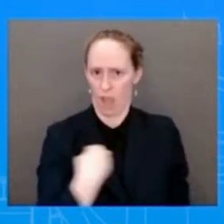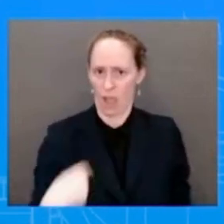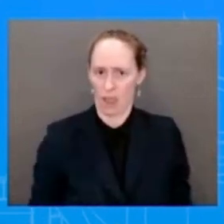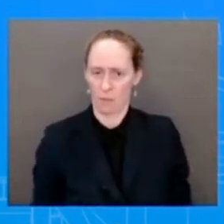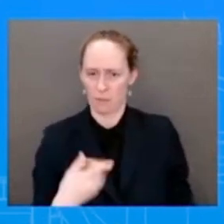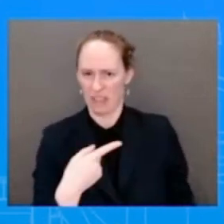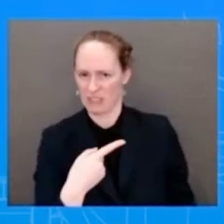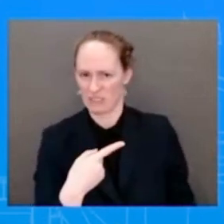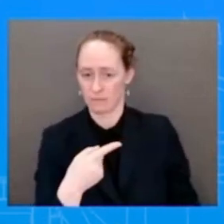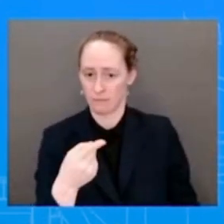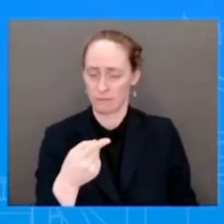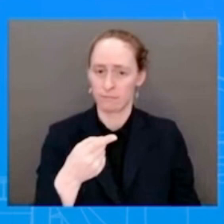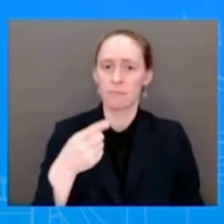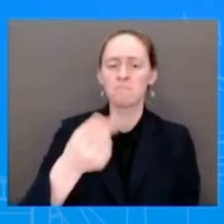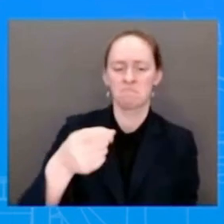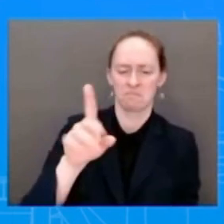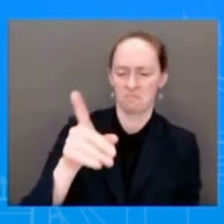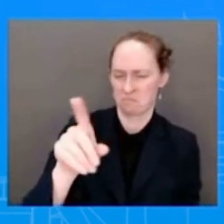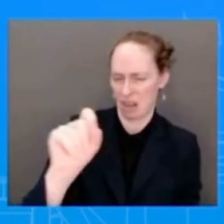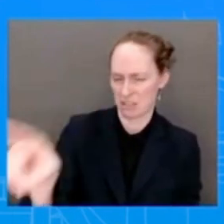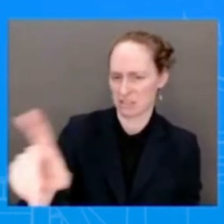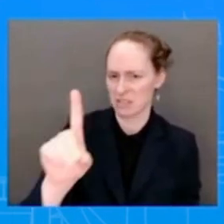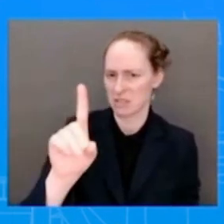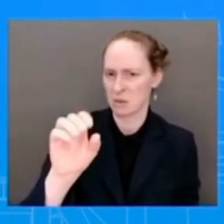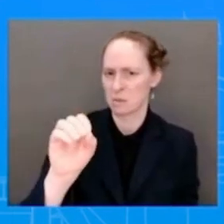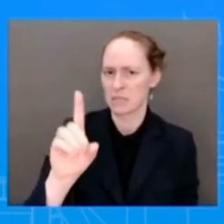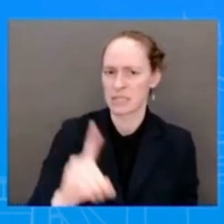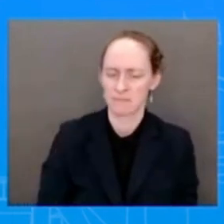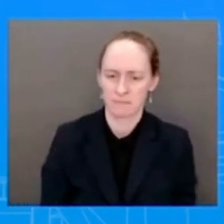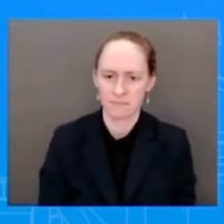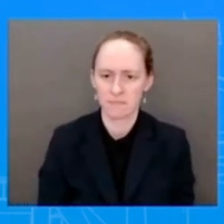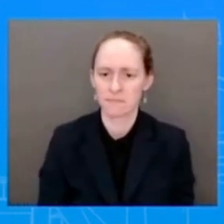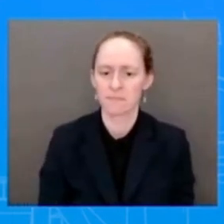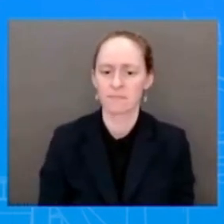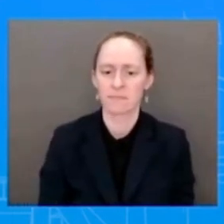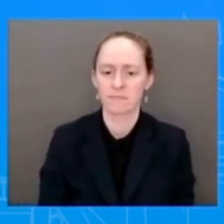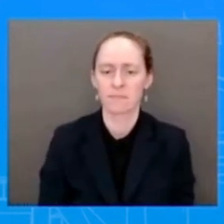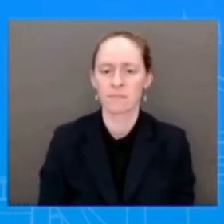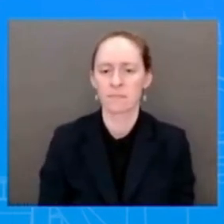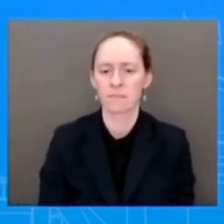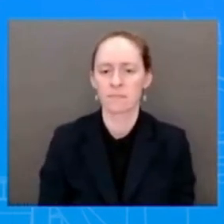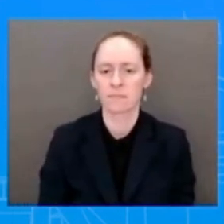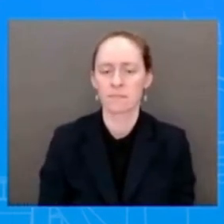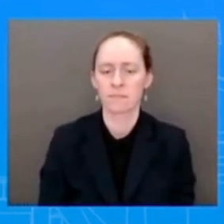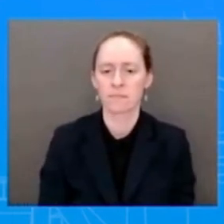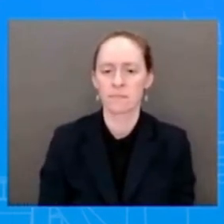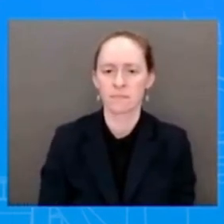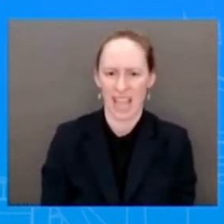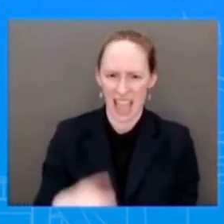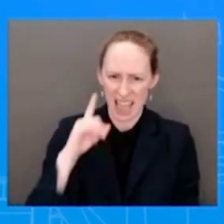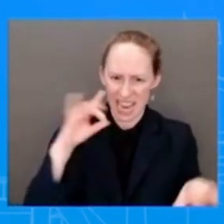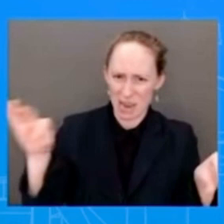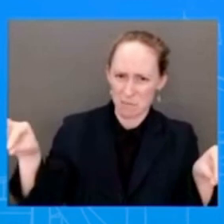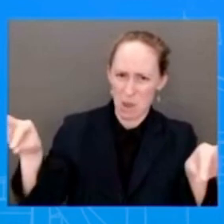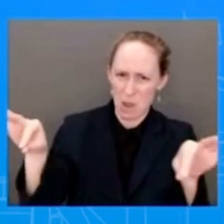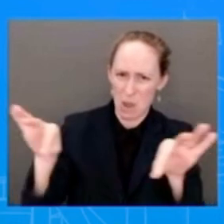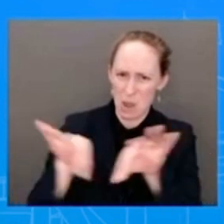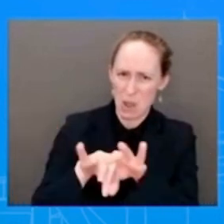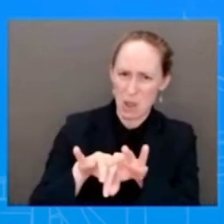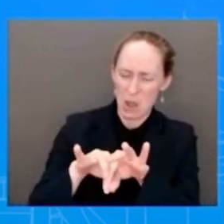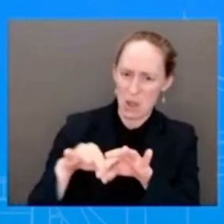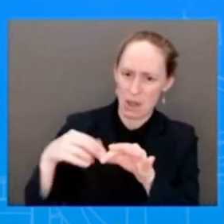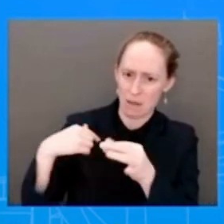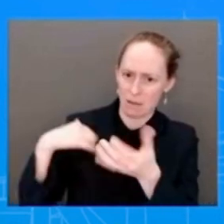And look, the way that I would see this is as a very important alliance and a partnership with the Philippines, as you ask about China.